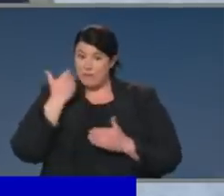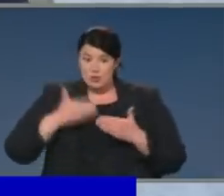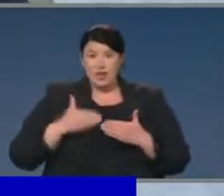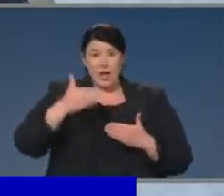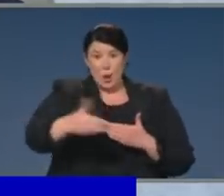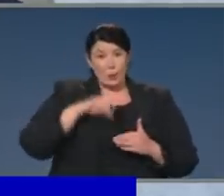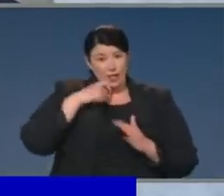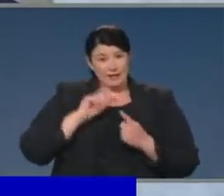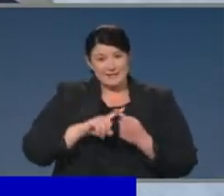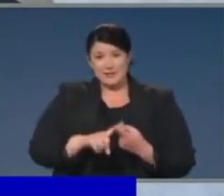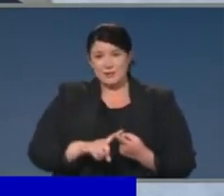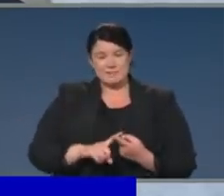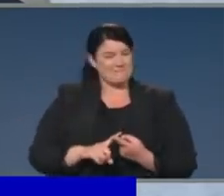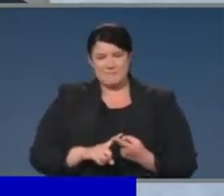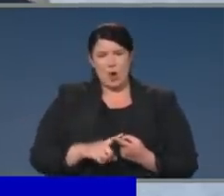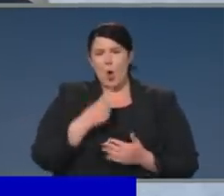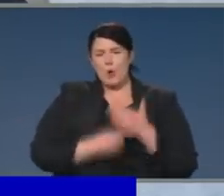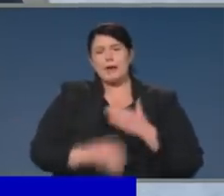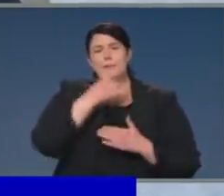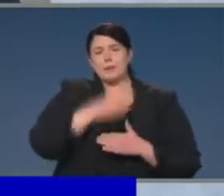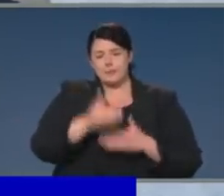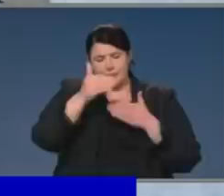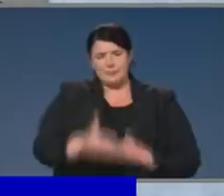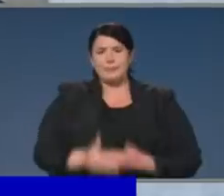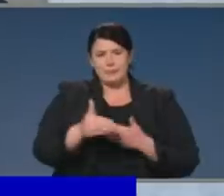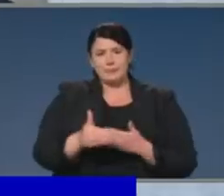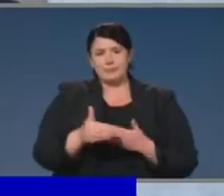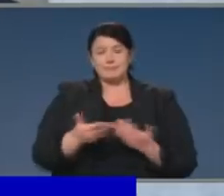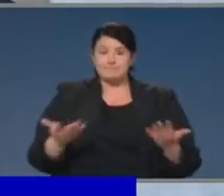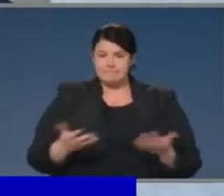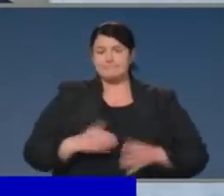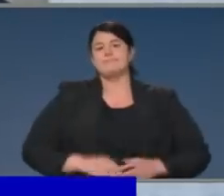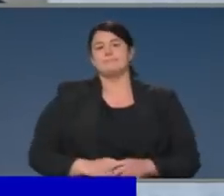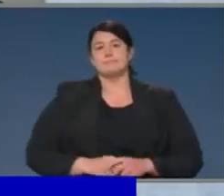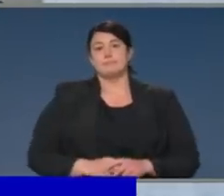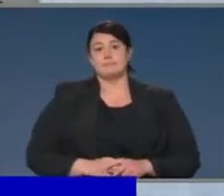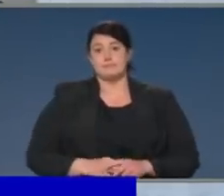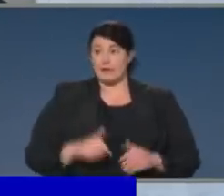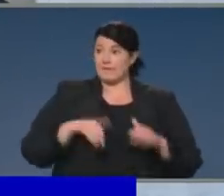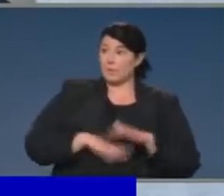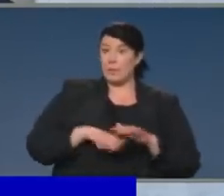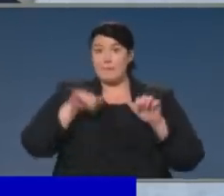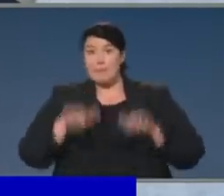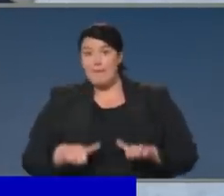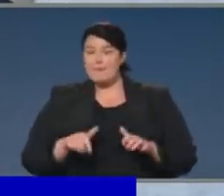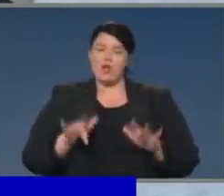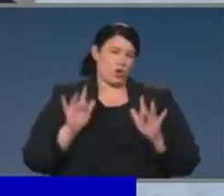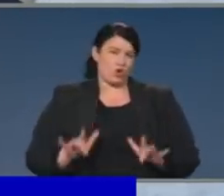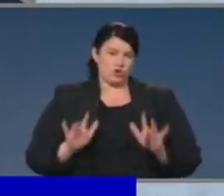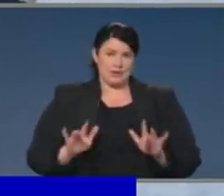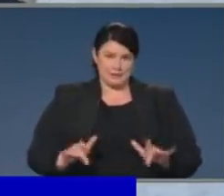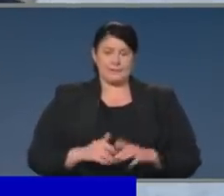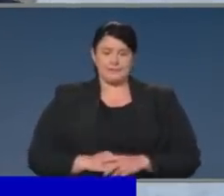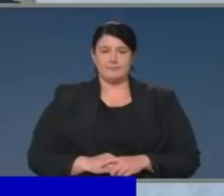sector should work and nor was it intended to be. And so at this point, no final decision has been made on those issues.